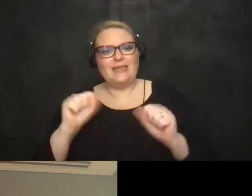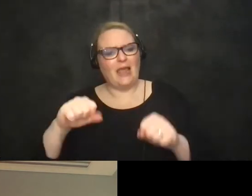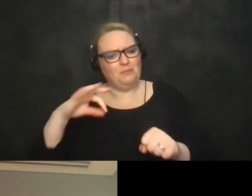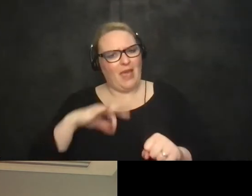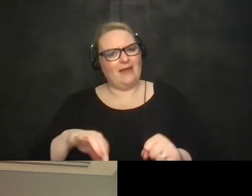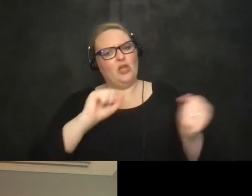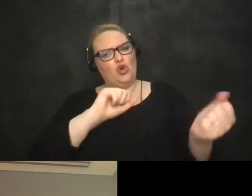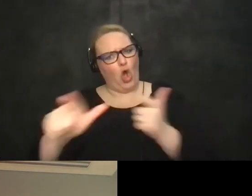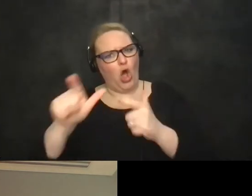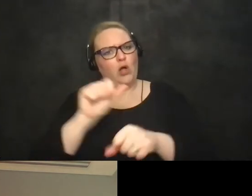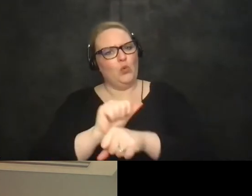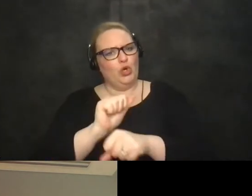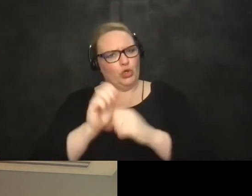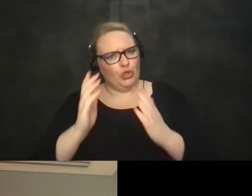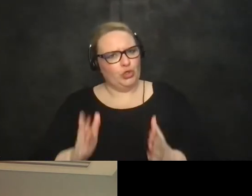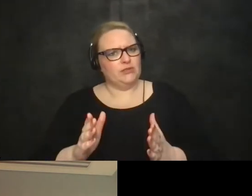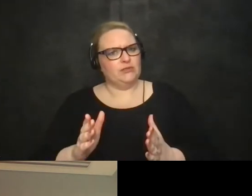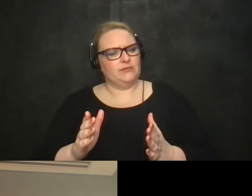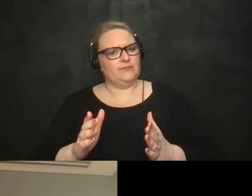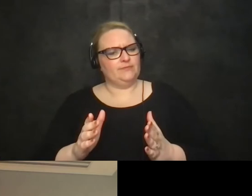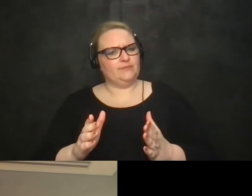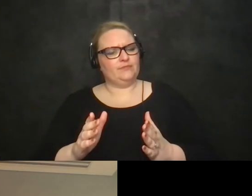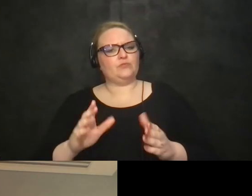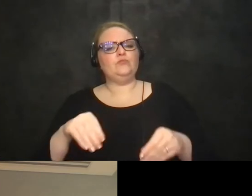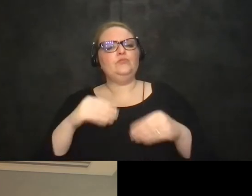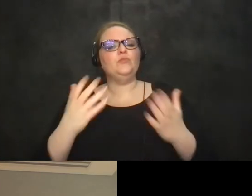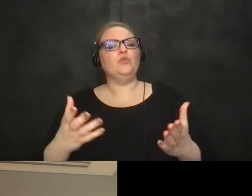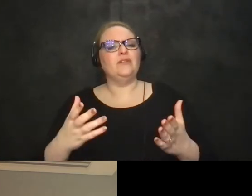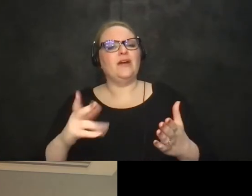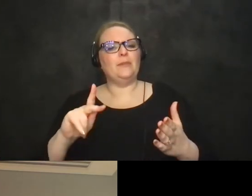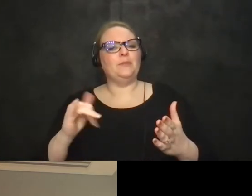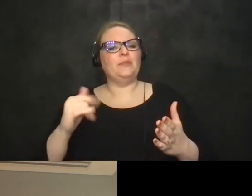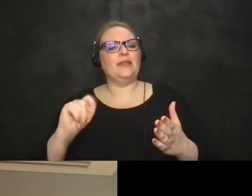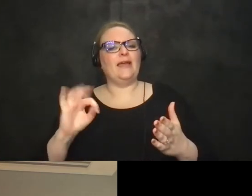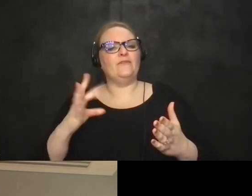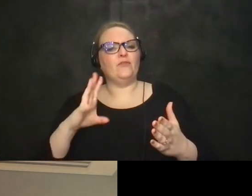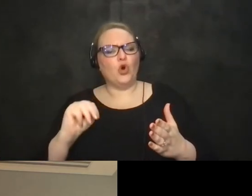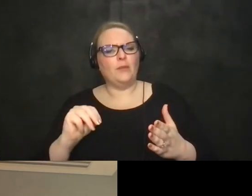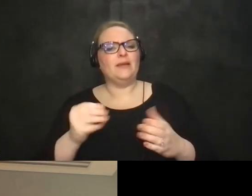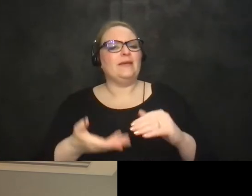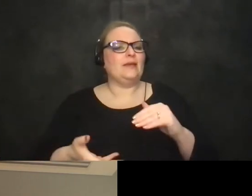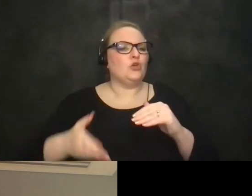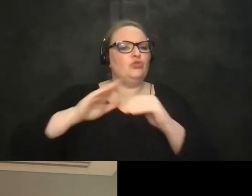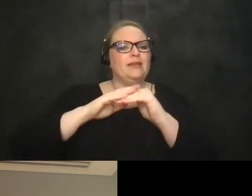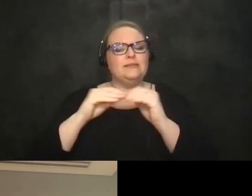and all employees provide us with a platform to build for more specific accommodations